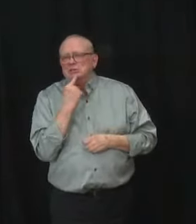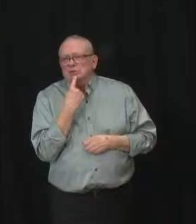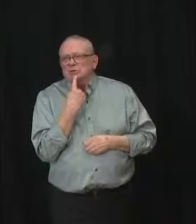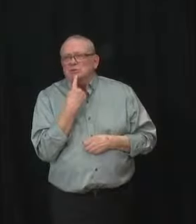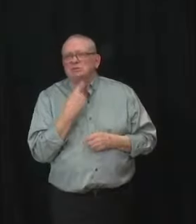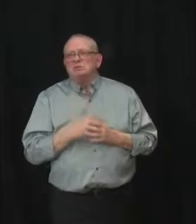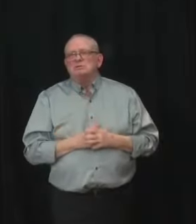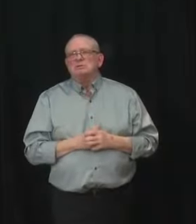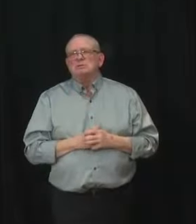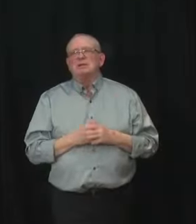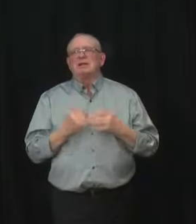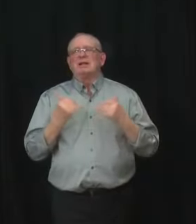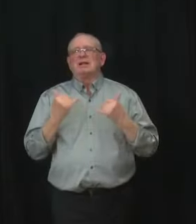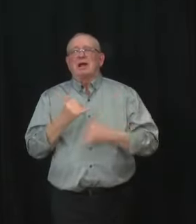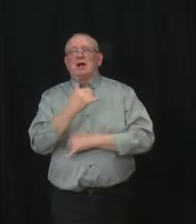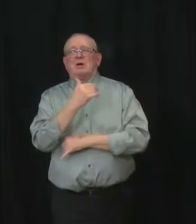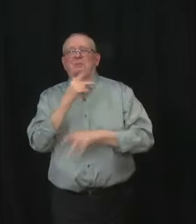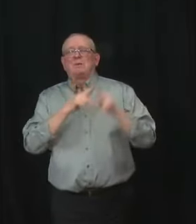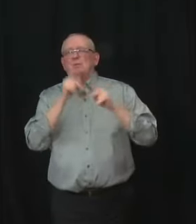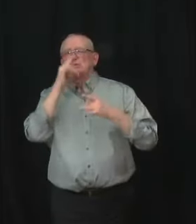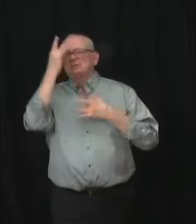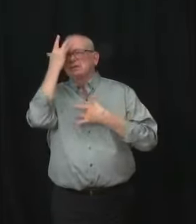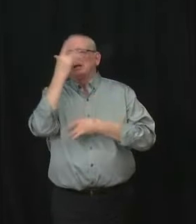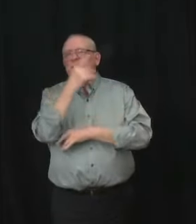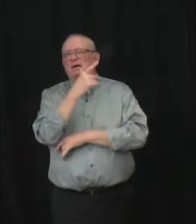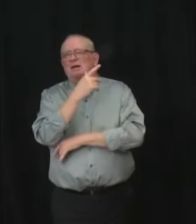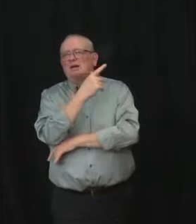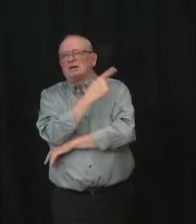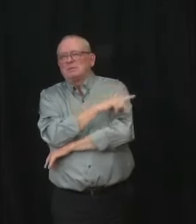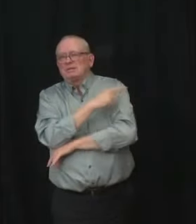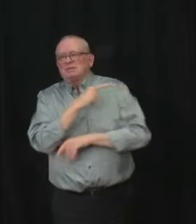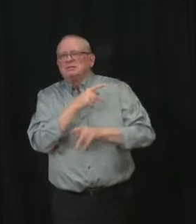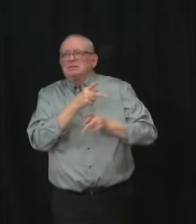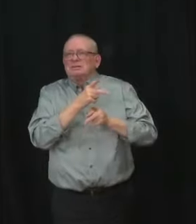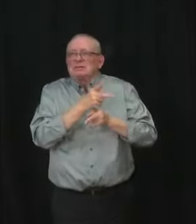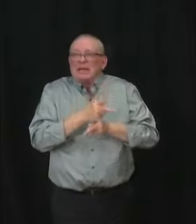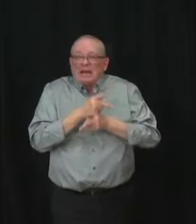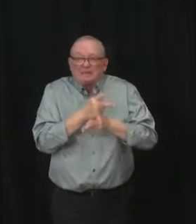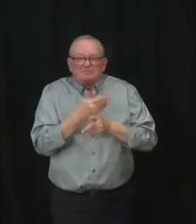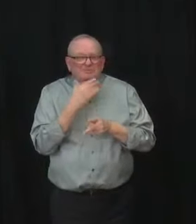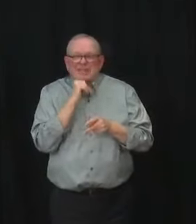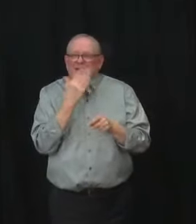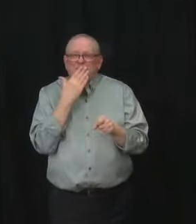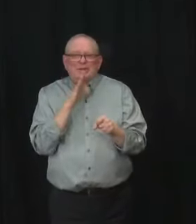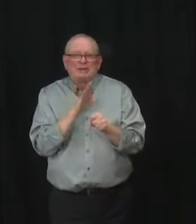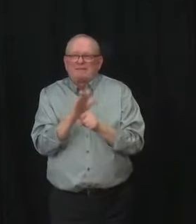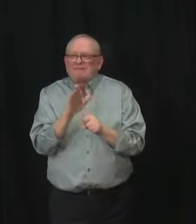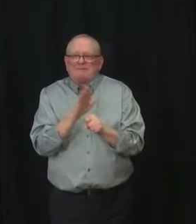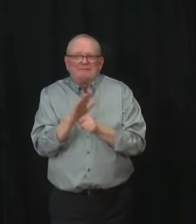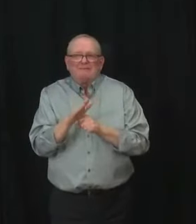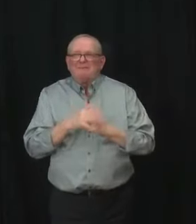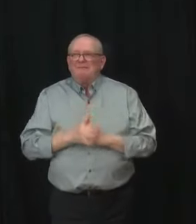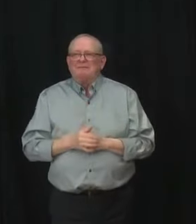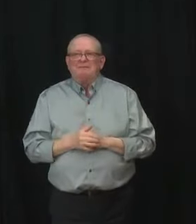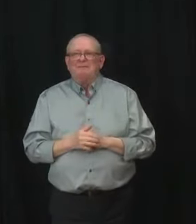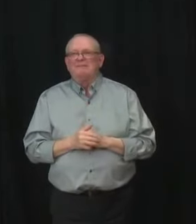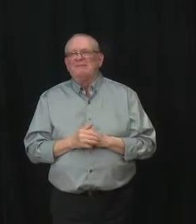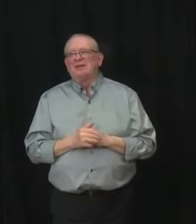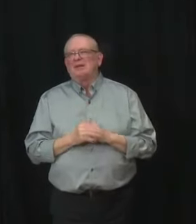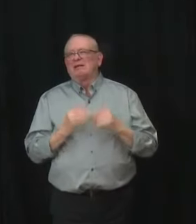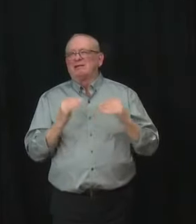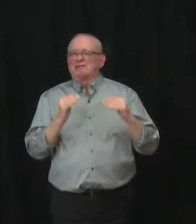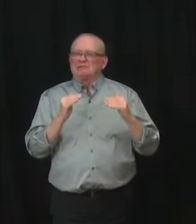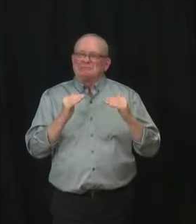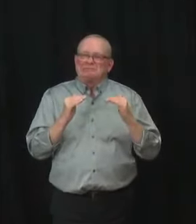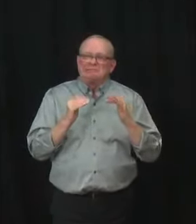patients are receiving quote substandard care so when you hear these types of accounts Minister what does that make you think about how several